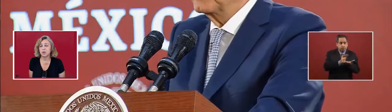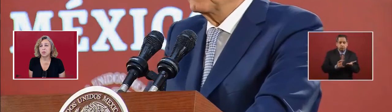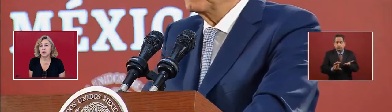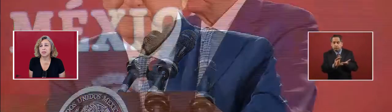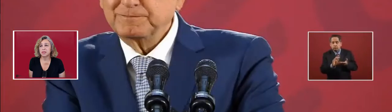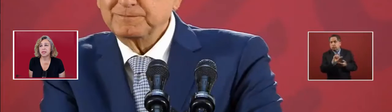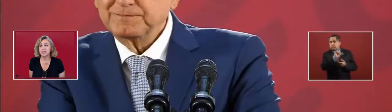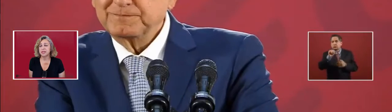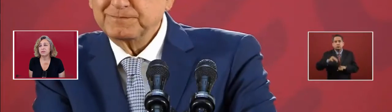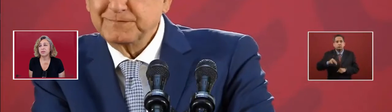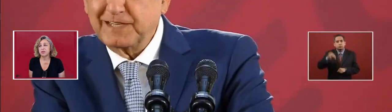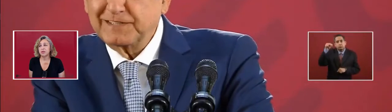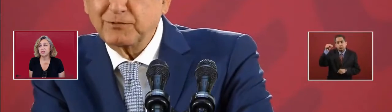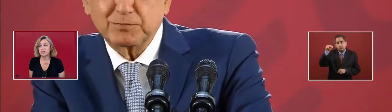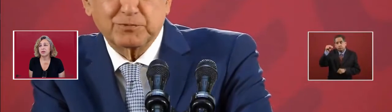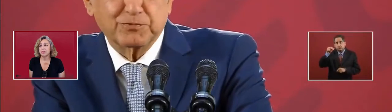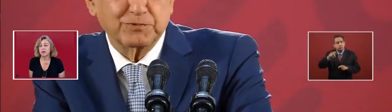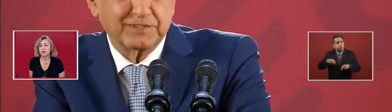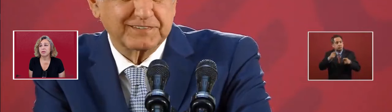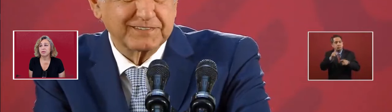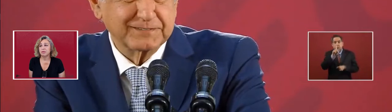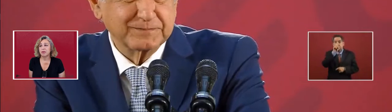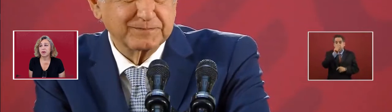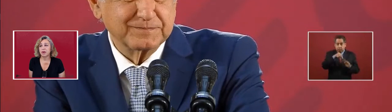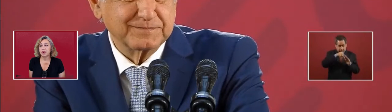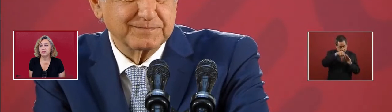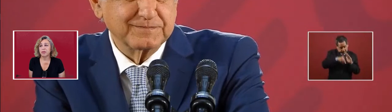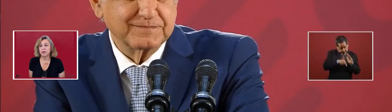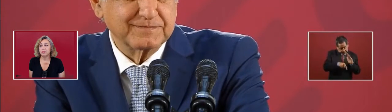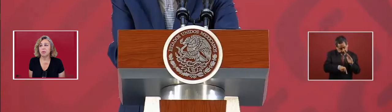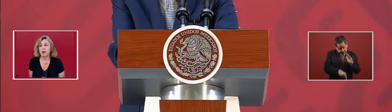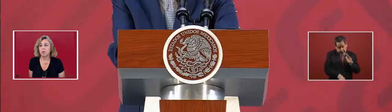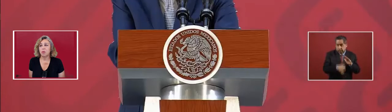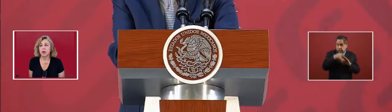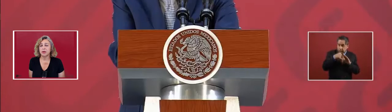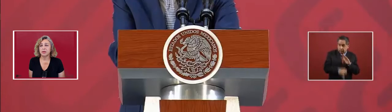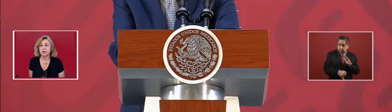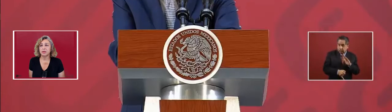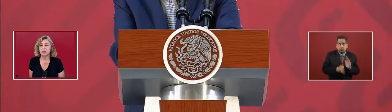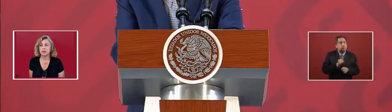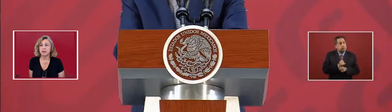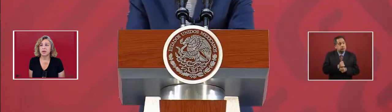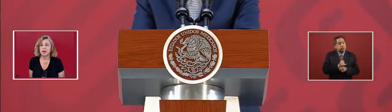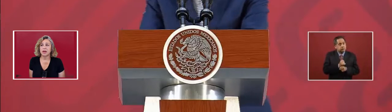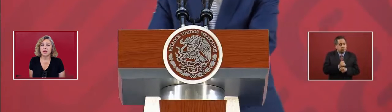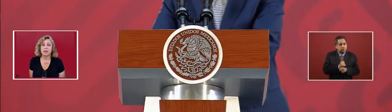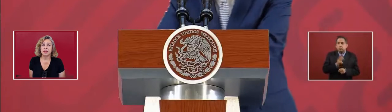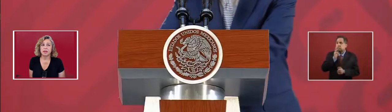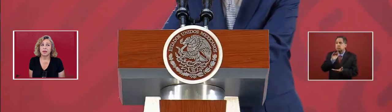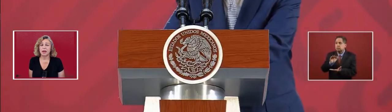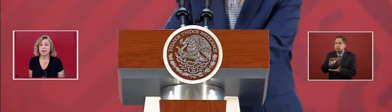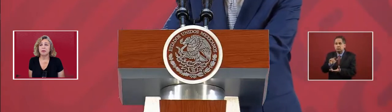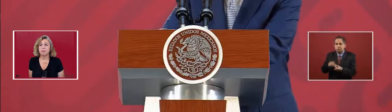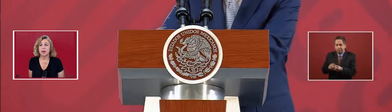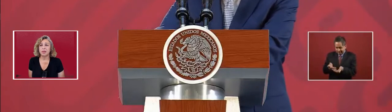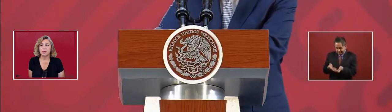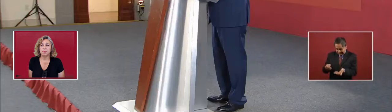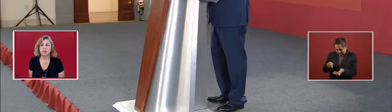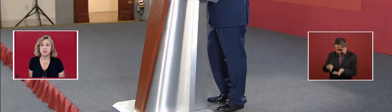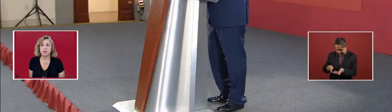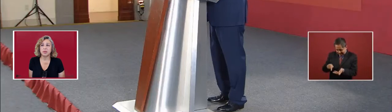was destined for the north of the water, and